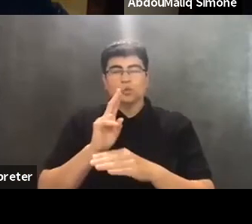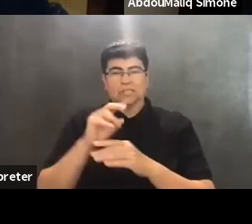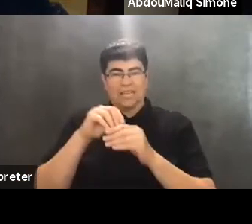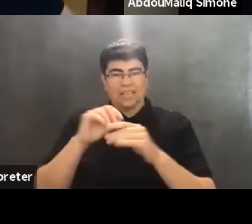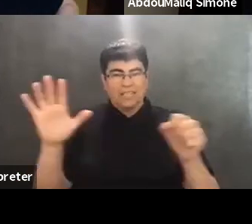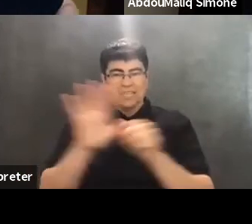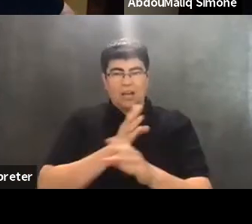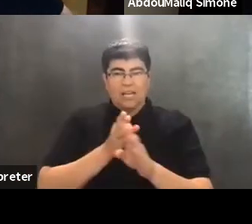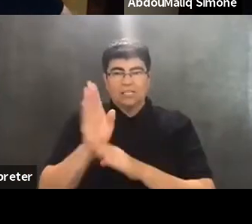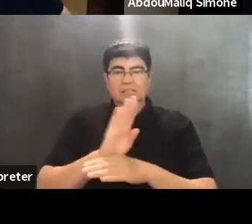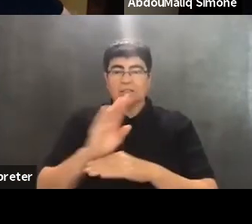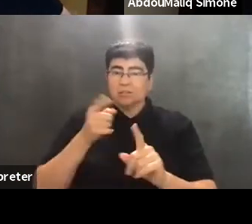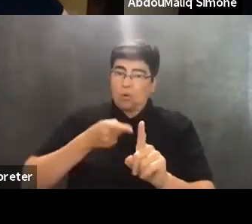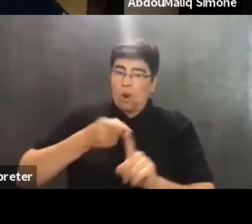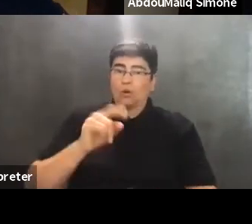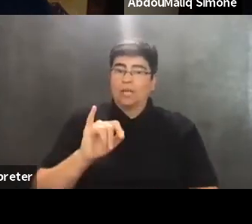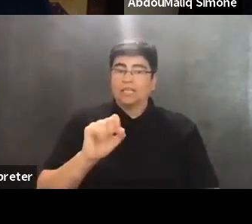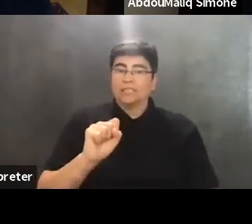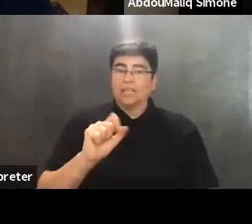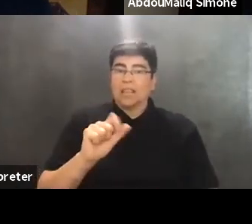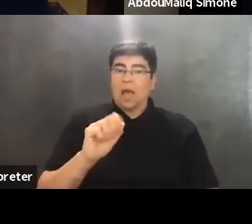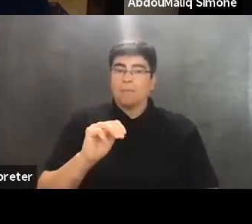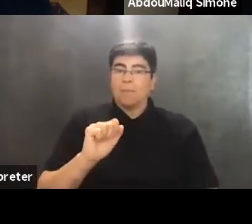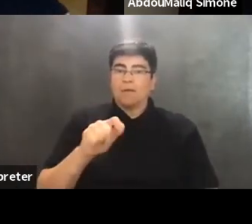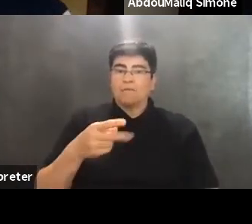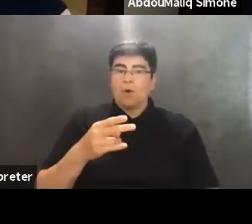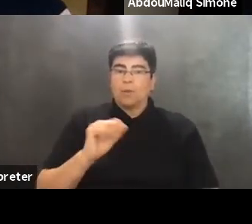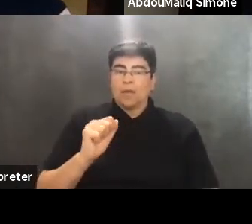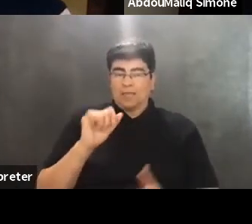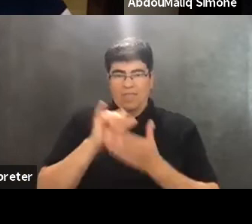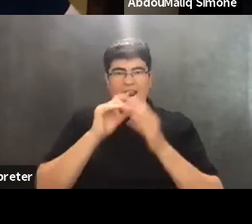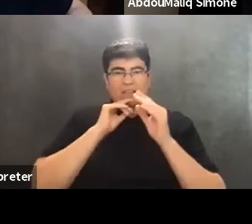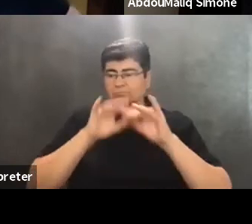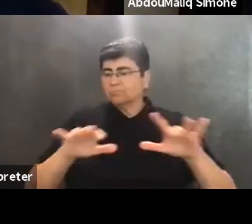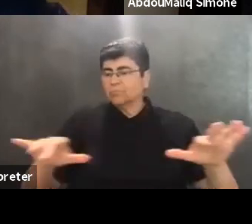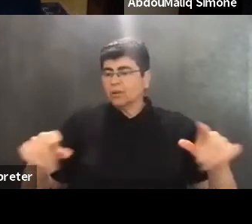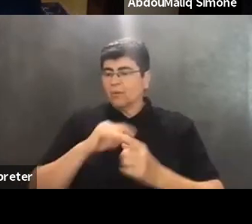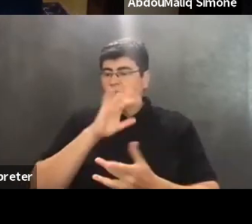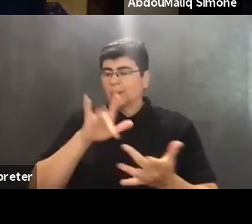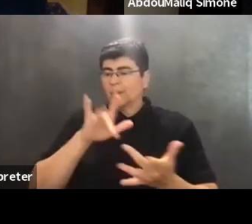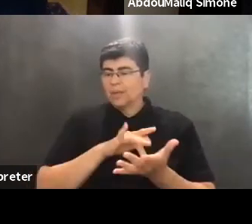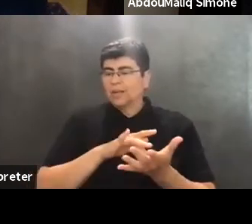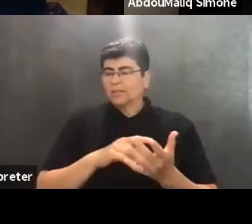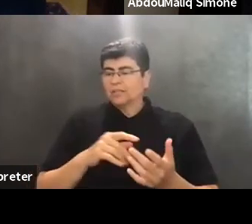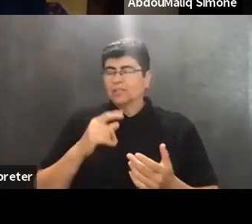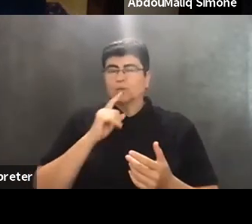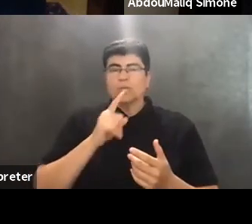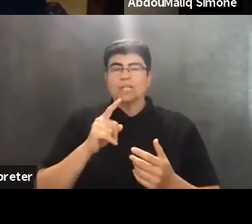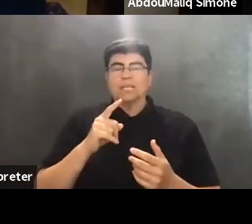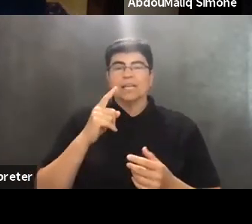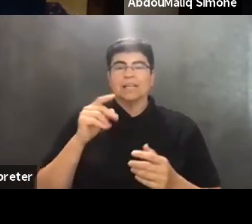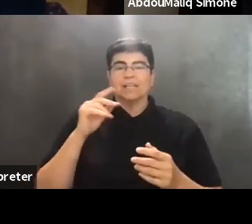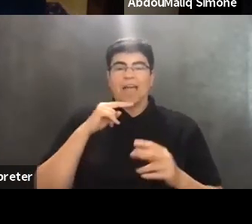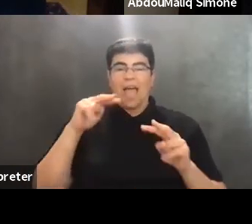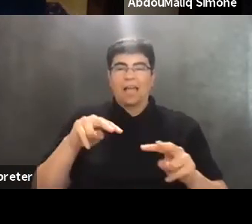around Islamophobia, for example, that has reverberated, um, from the Middle East to the rest of the world. And I think looking at that